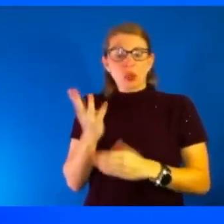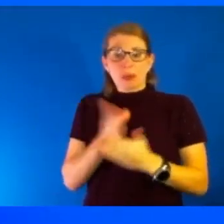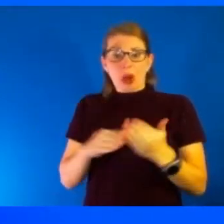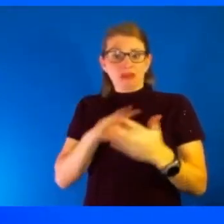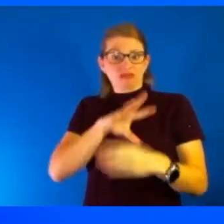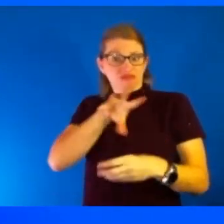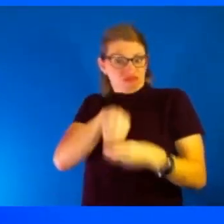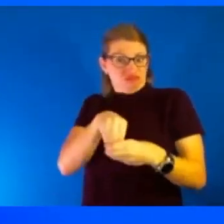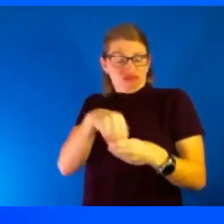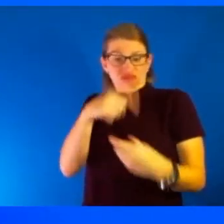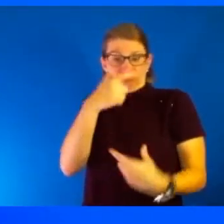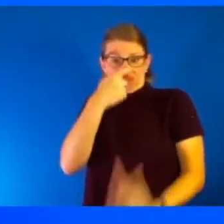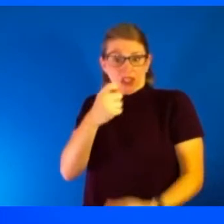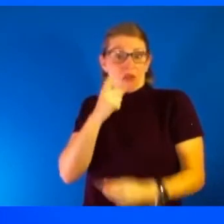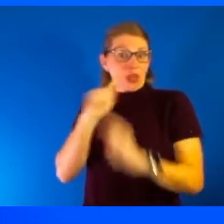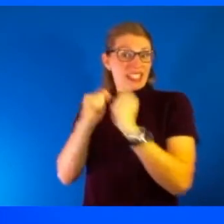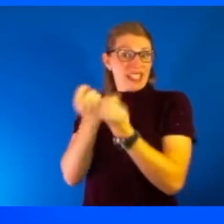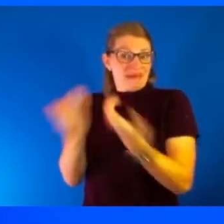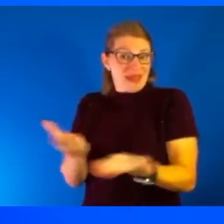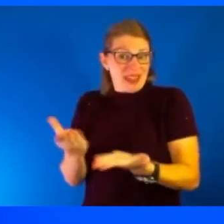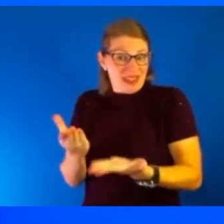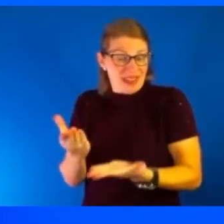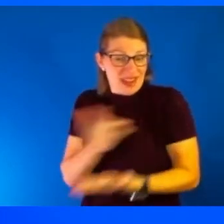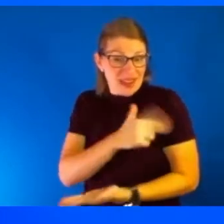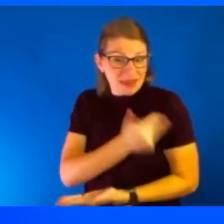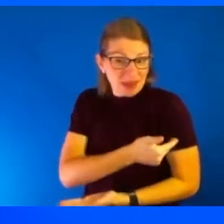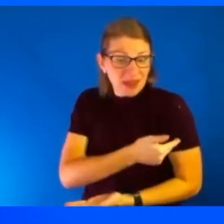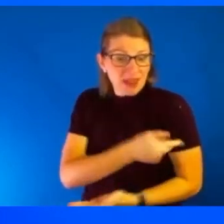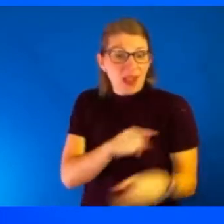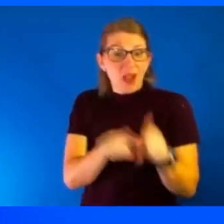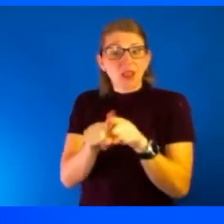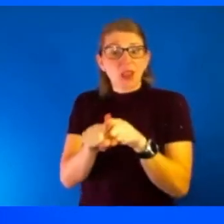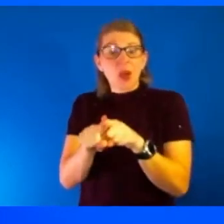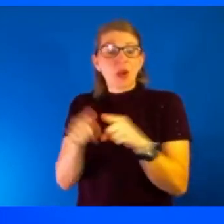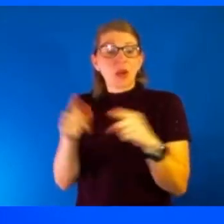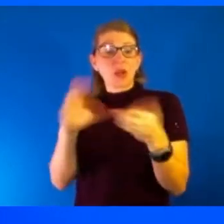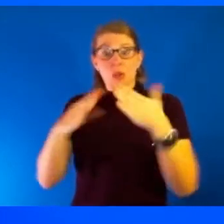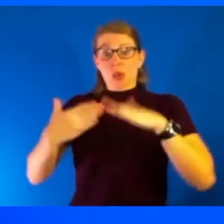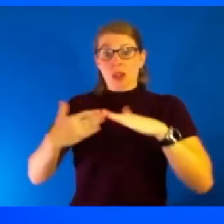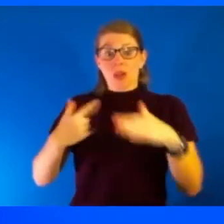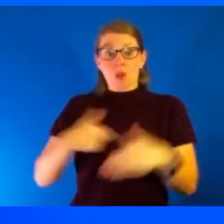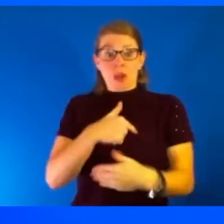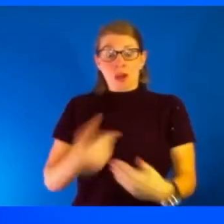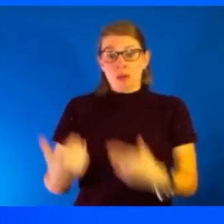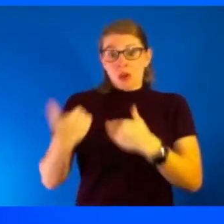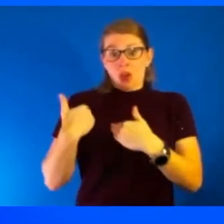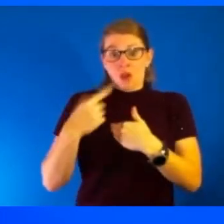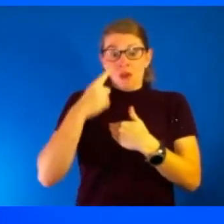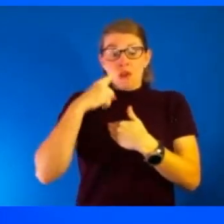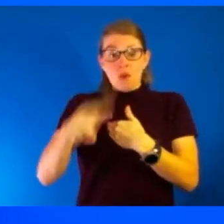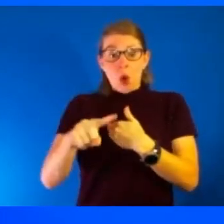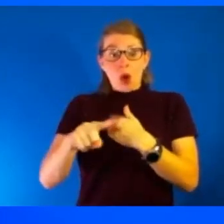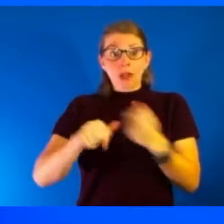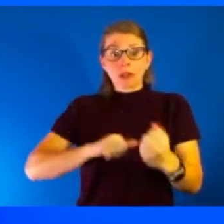the team here at the hospital and within the community. One, we're responsible for the Strategic National Stockpile. So early in the